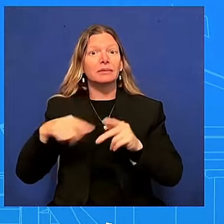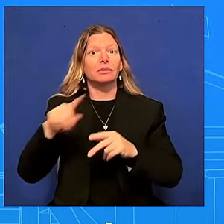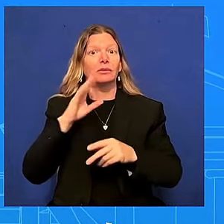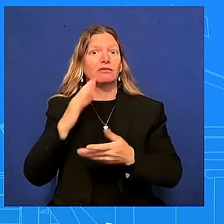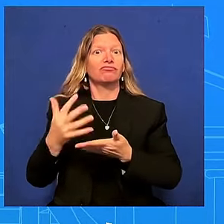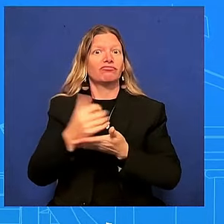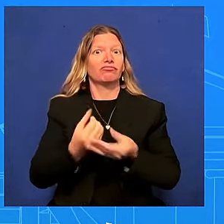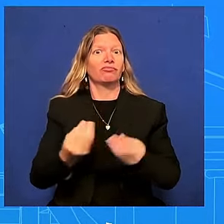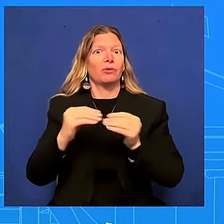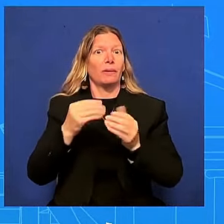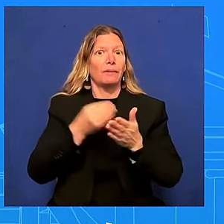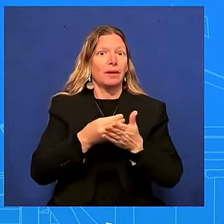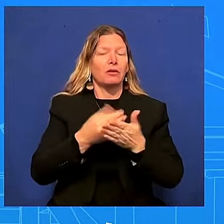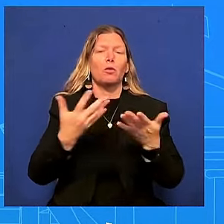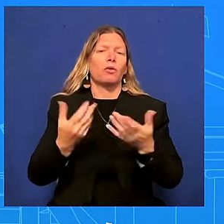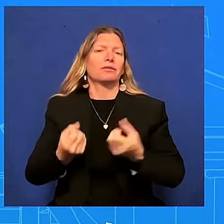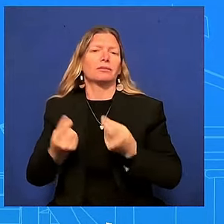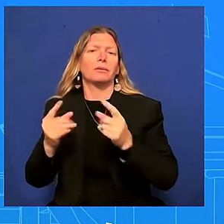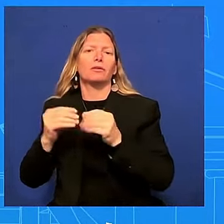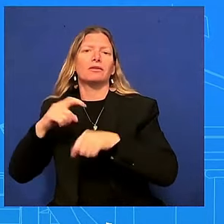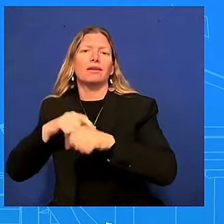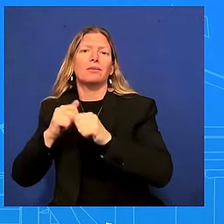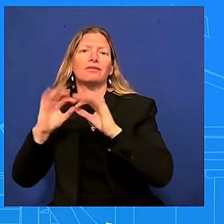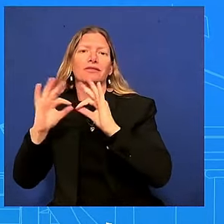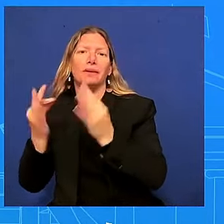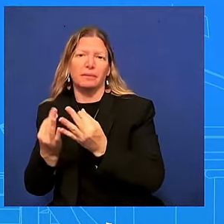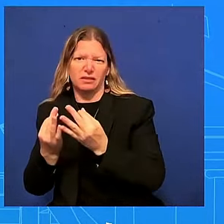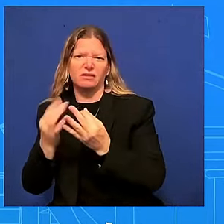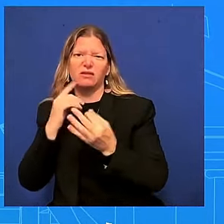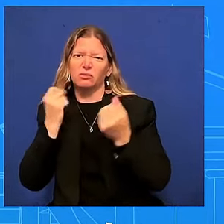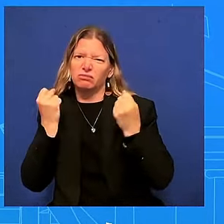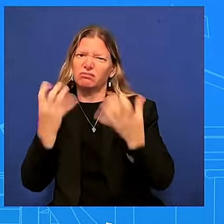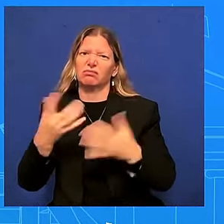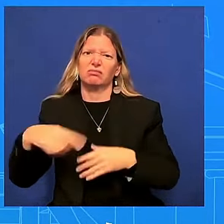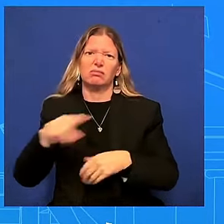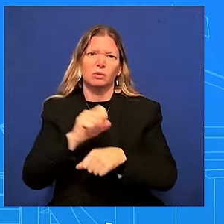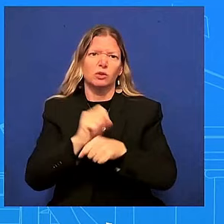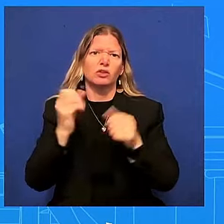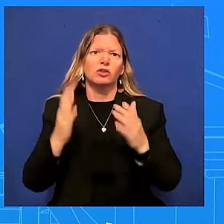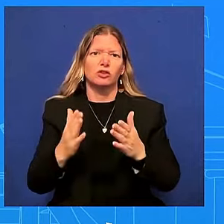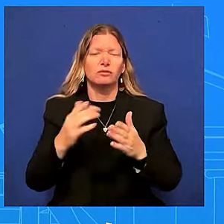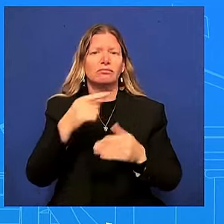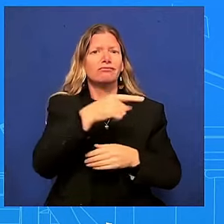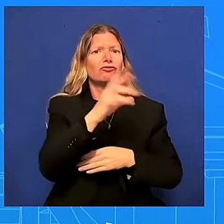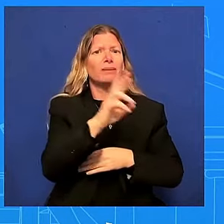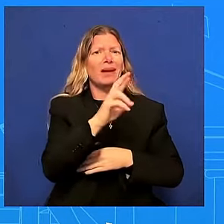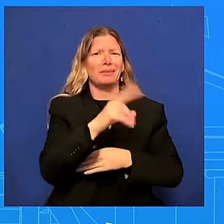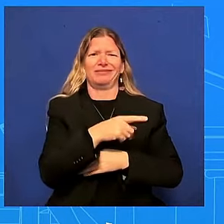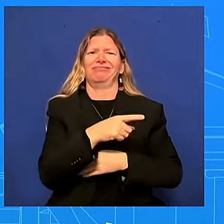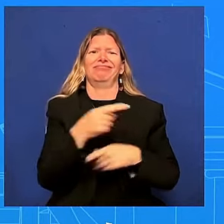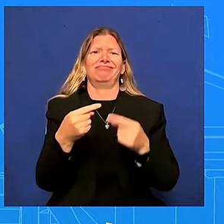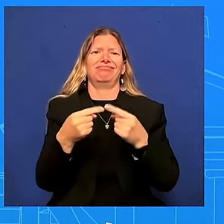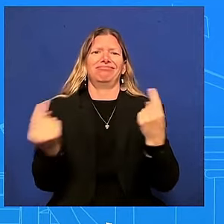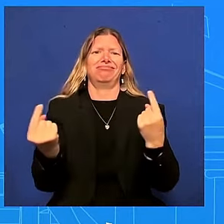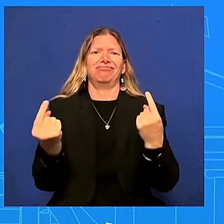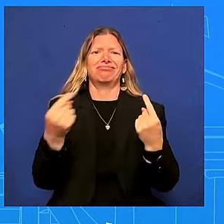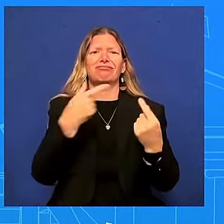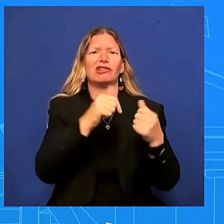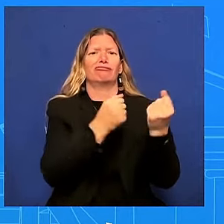interests to try to deny workers these protections President Biden is fighting for families